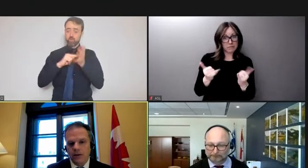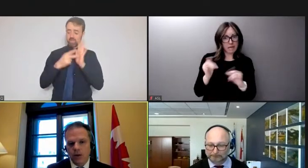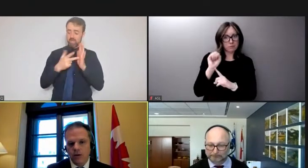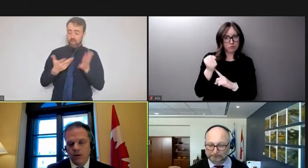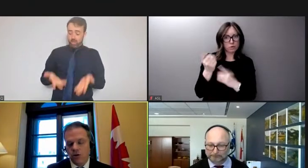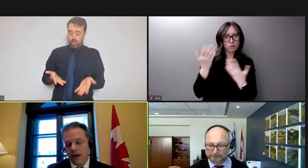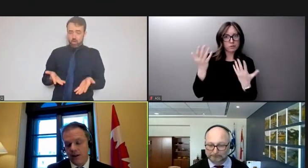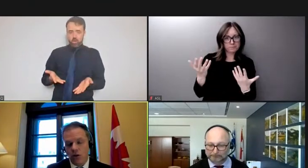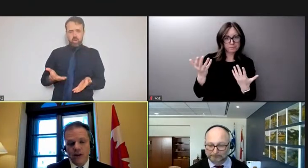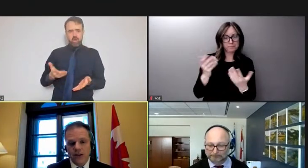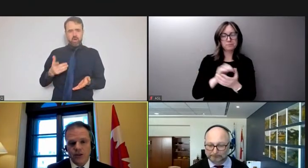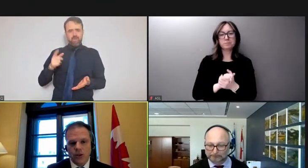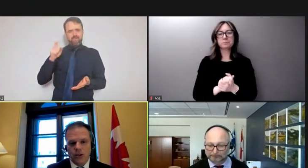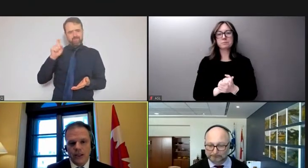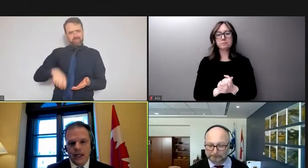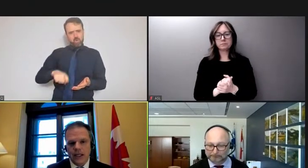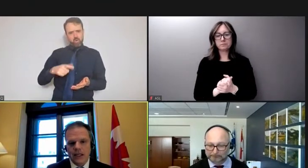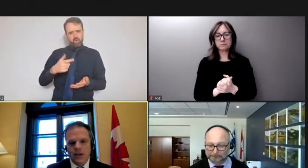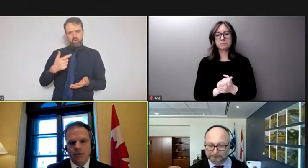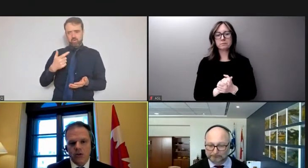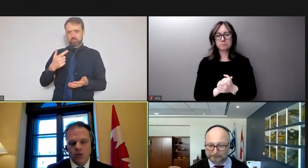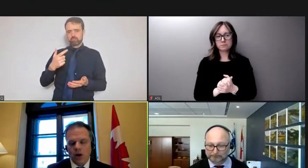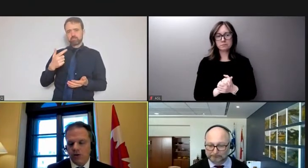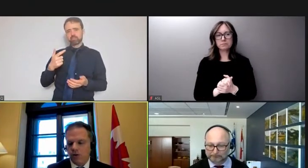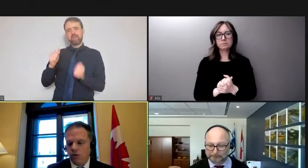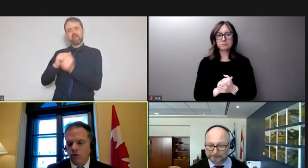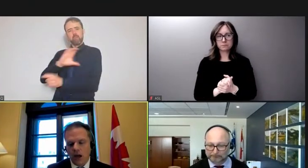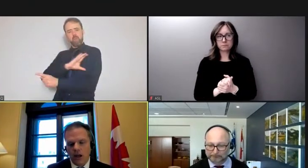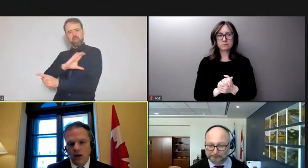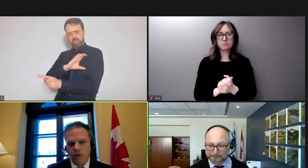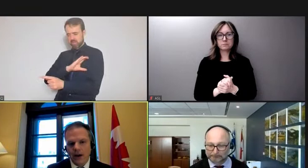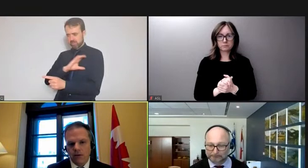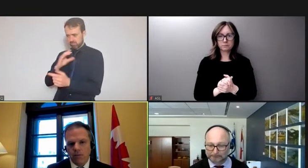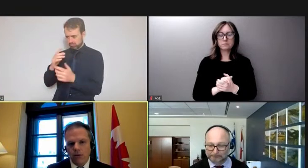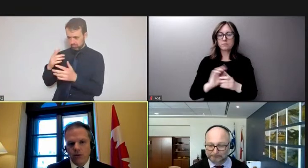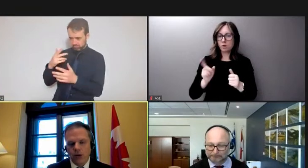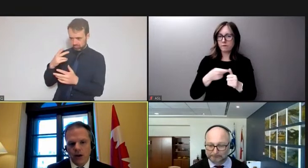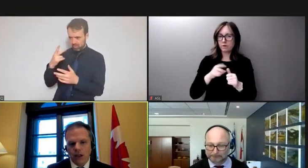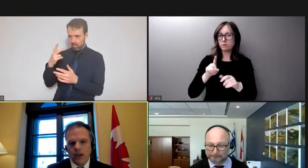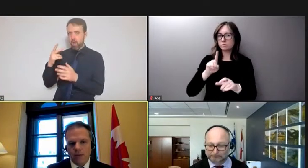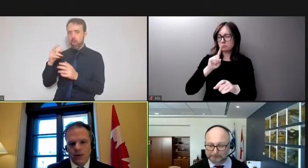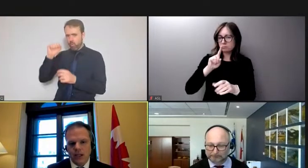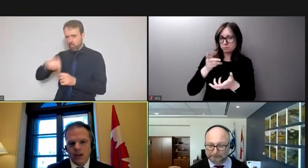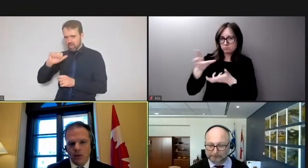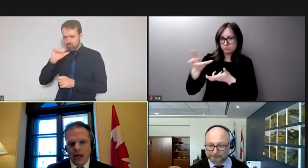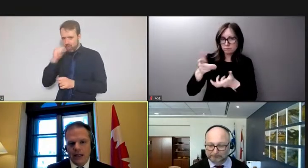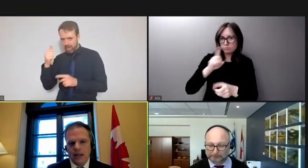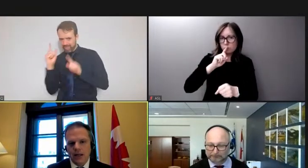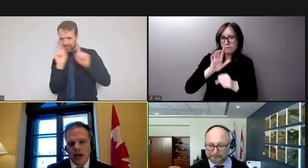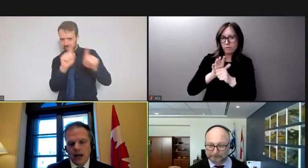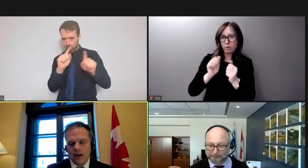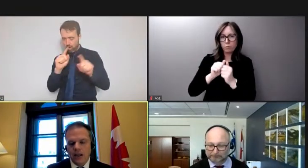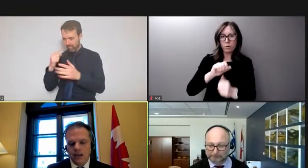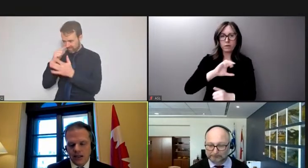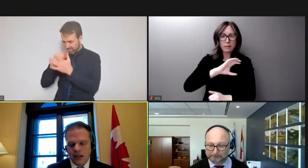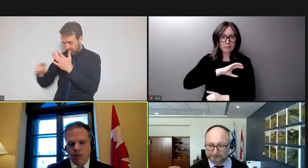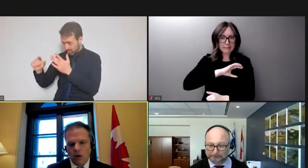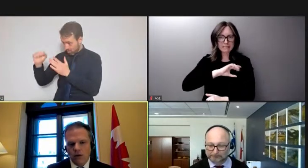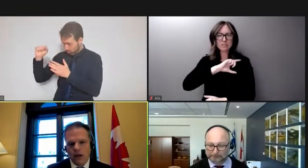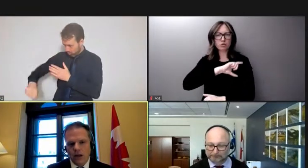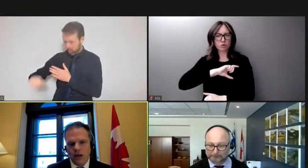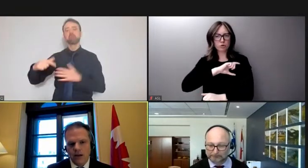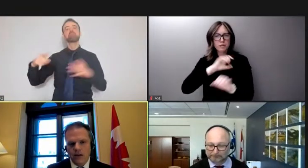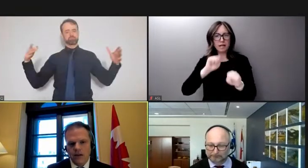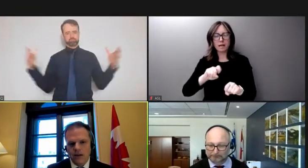la situation avec la sécurité. Mais je pense que le débat peut recommencer demain. Et ça,